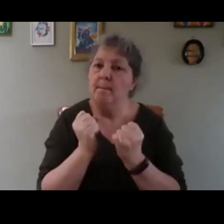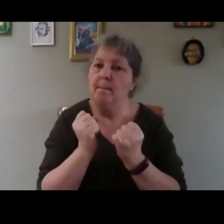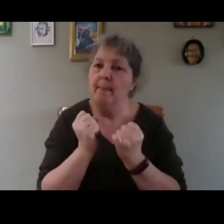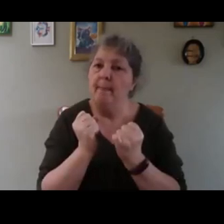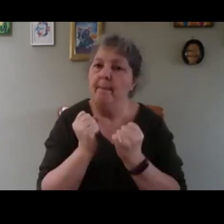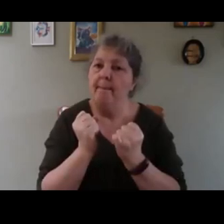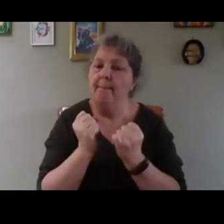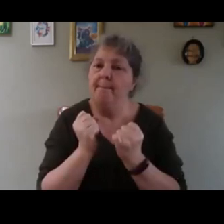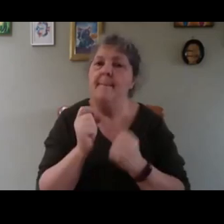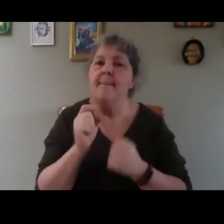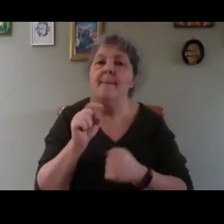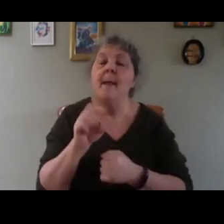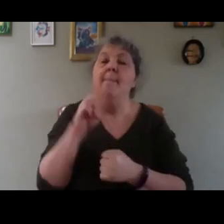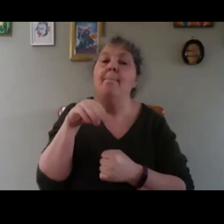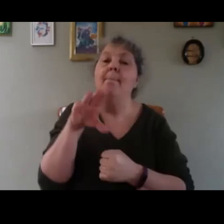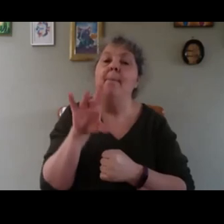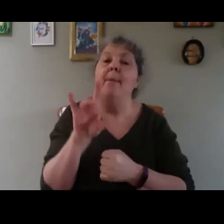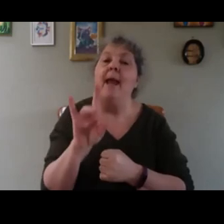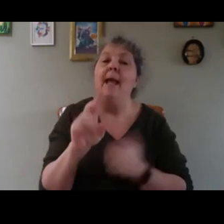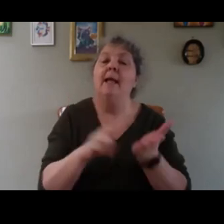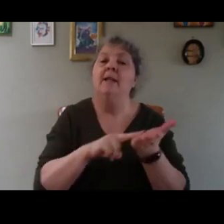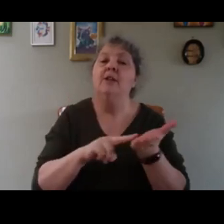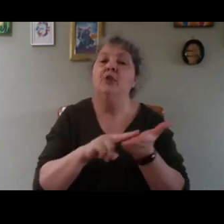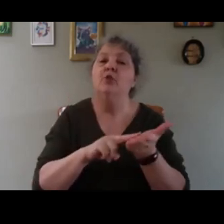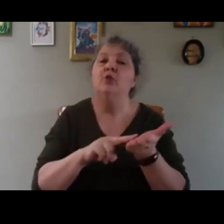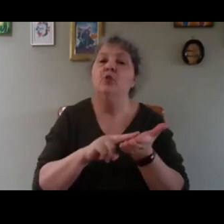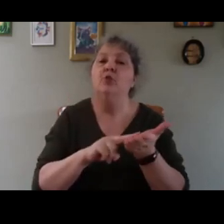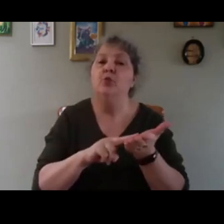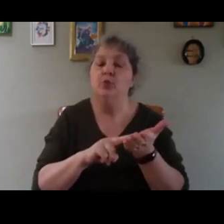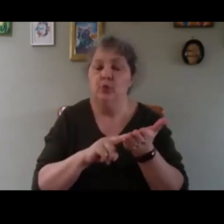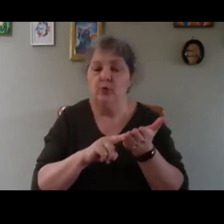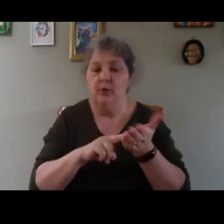The plank as well is used to fix the hinges.